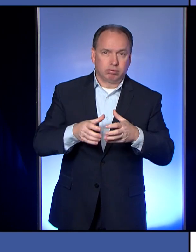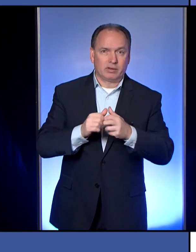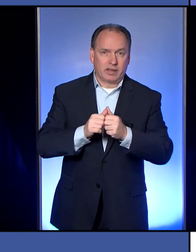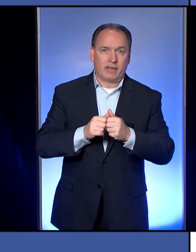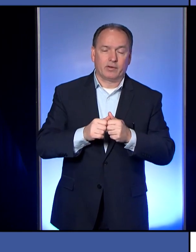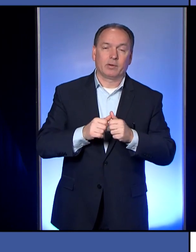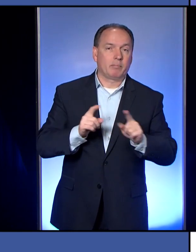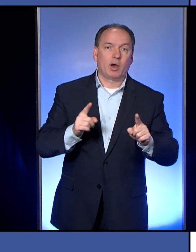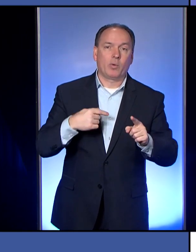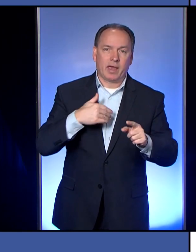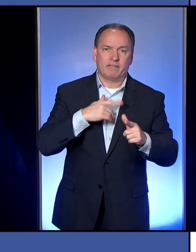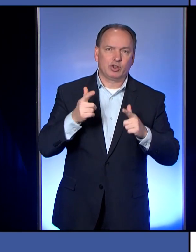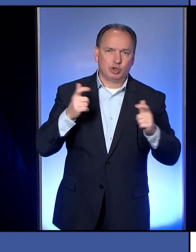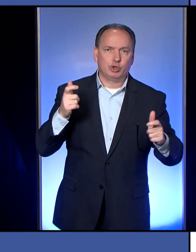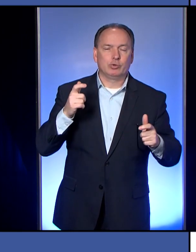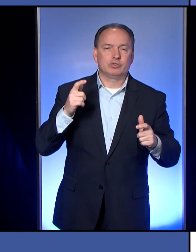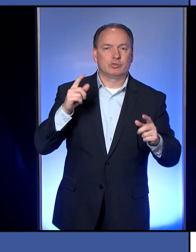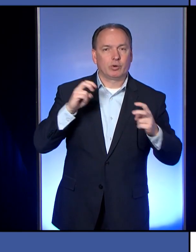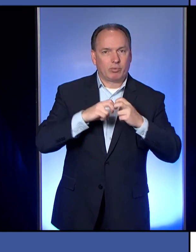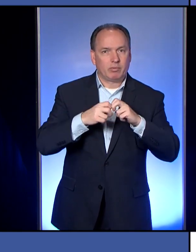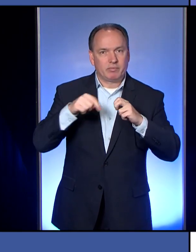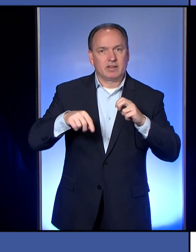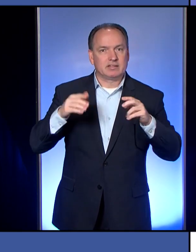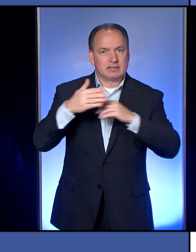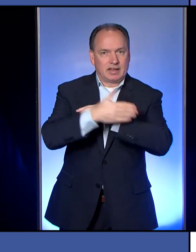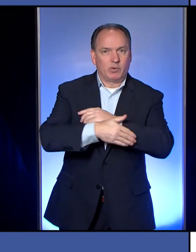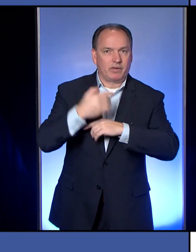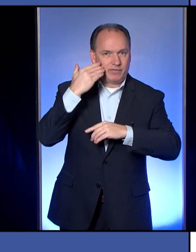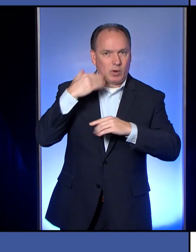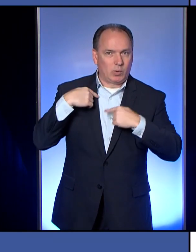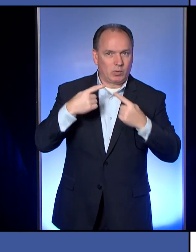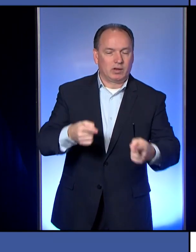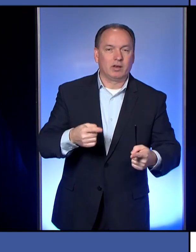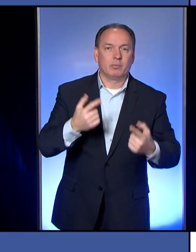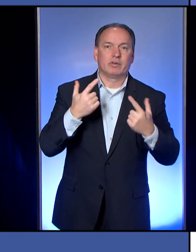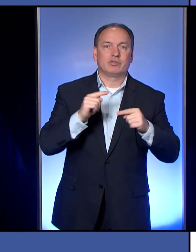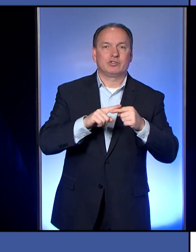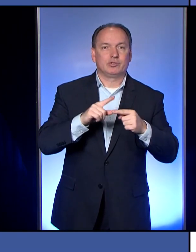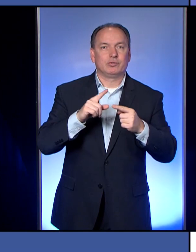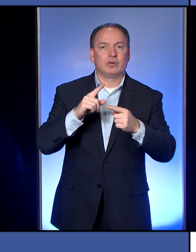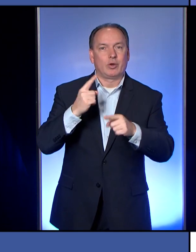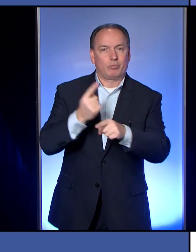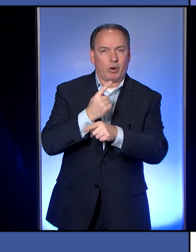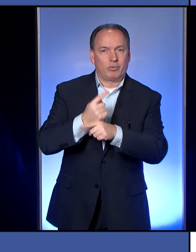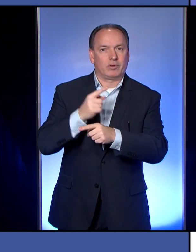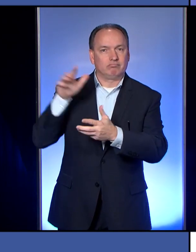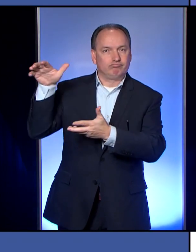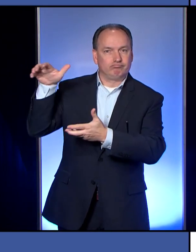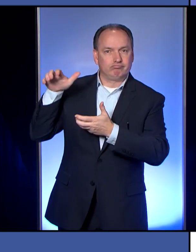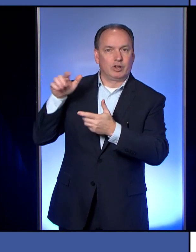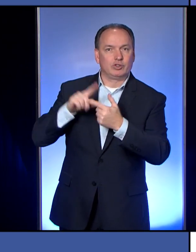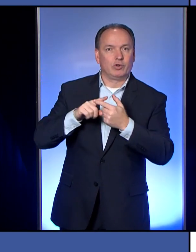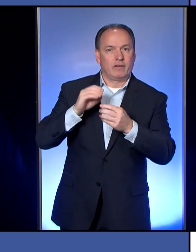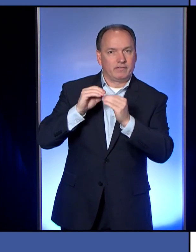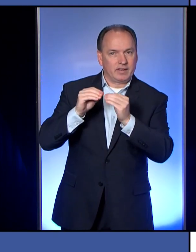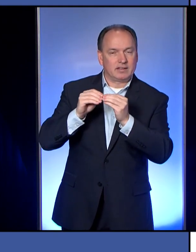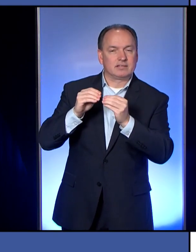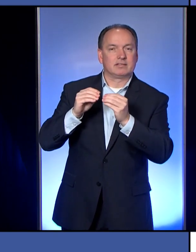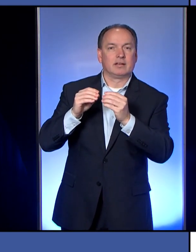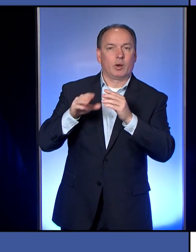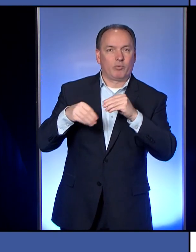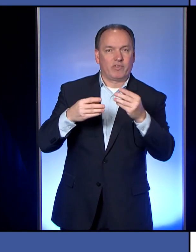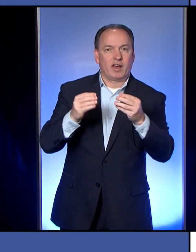But we have a huge issue in this county and we've known that and we've been trying to get the resources to have this fixed and find